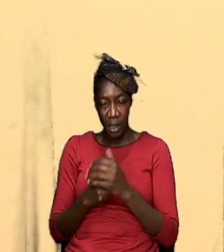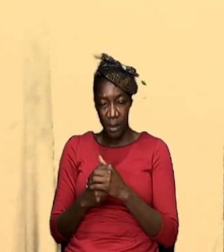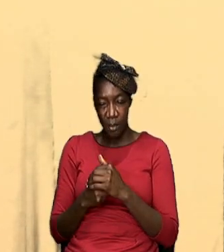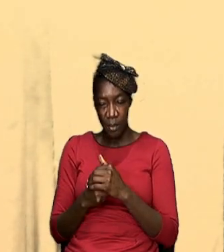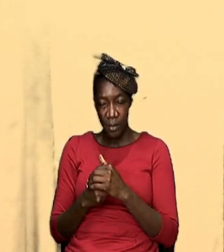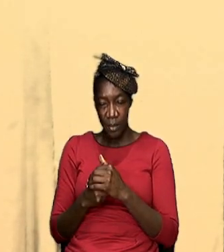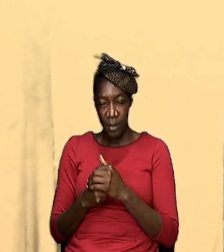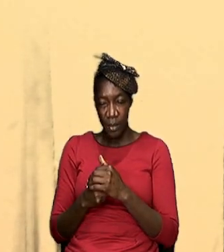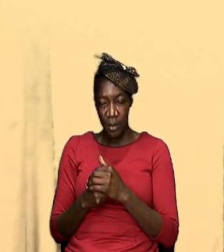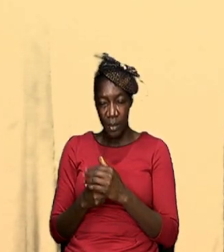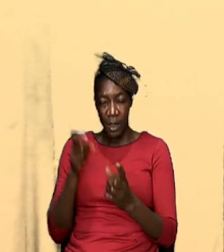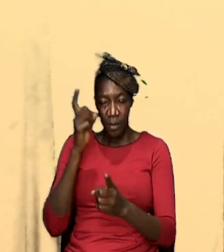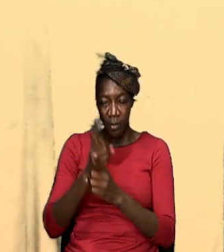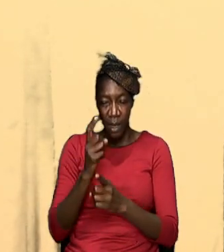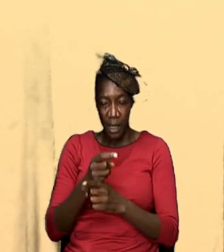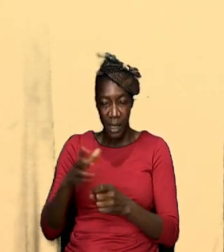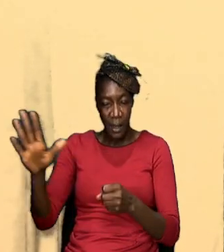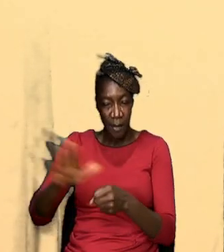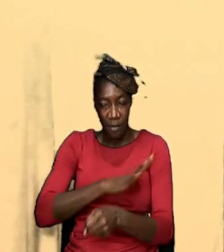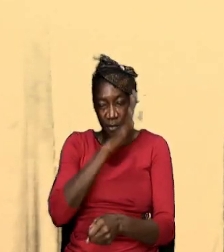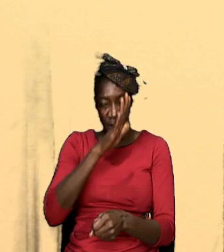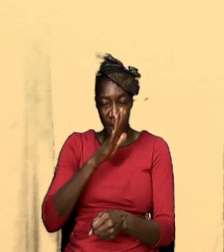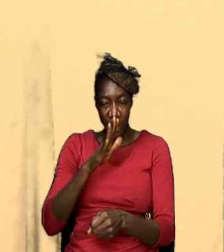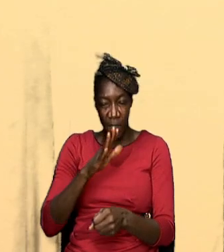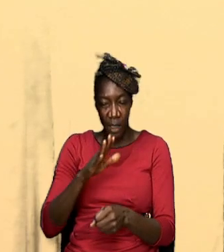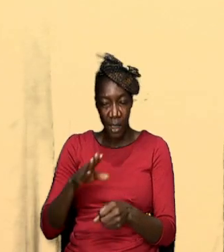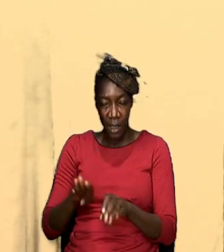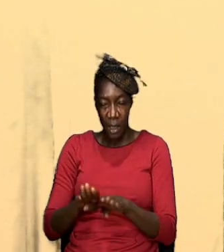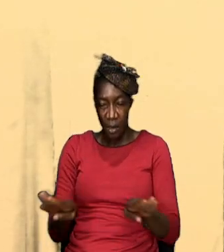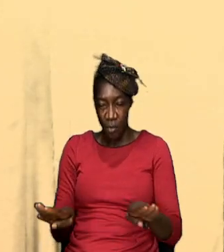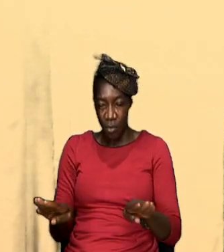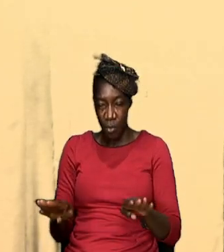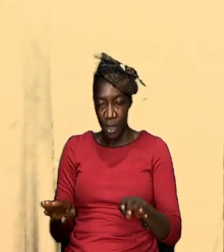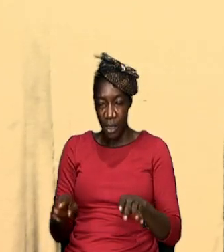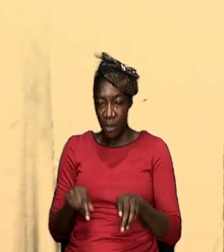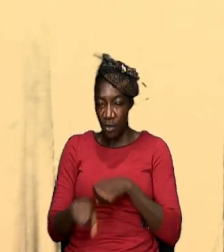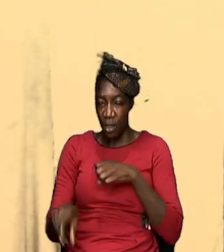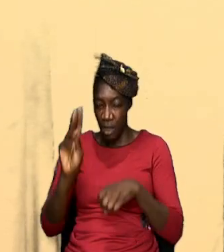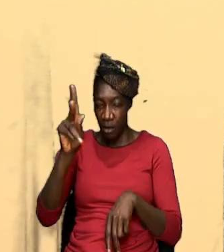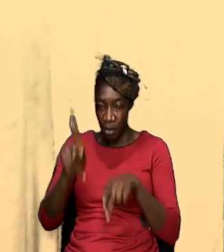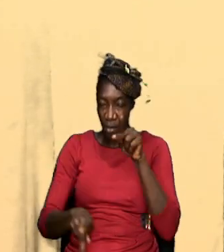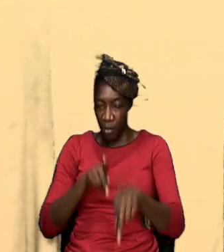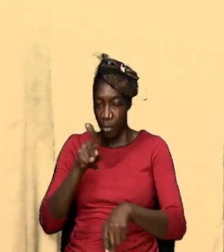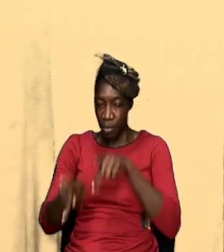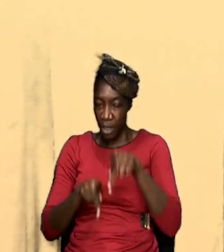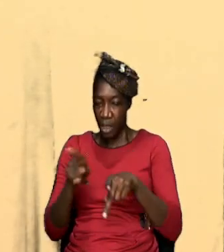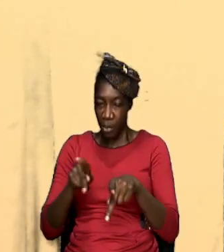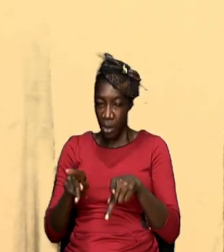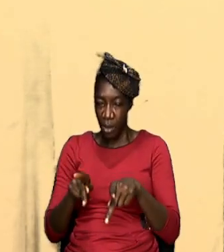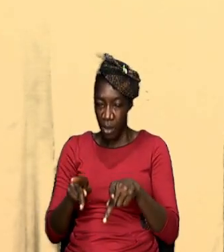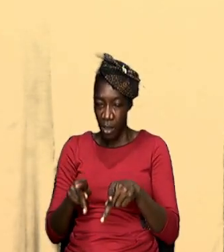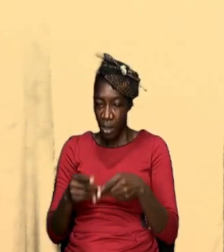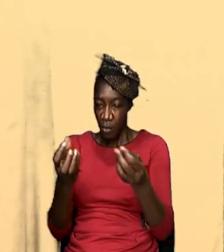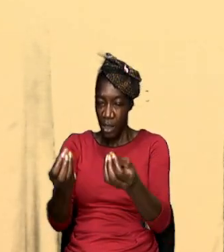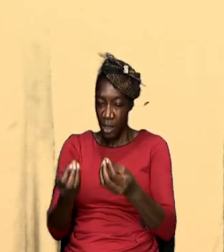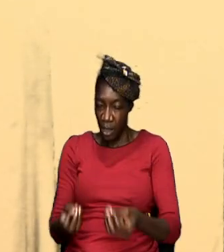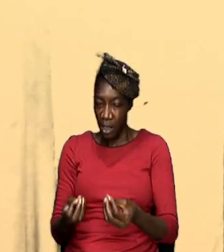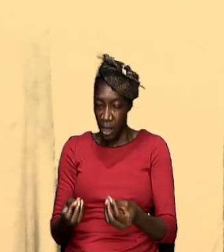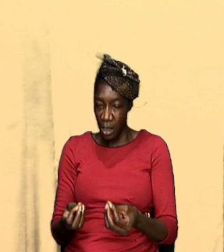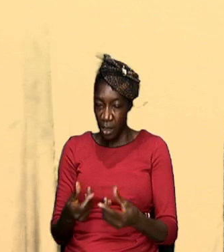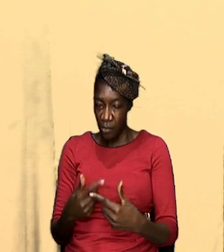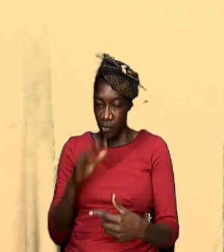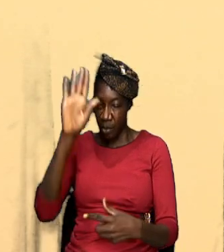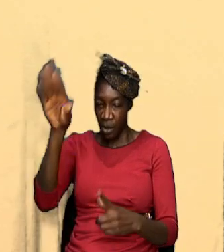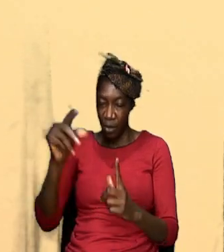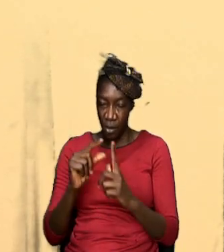properly fill in the blanks God so that your people will be will benefit from